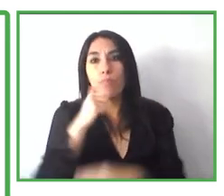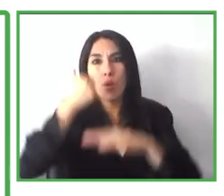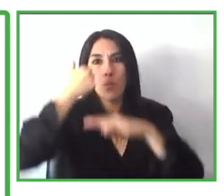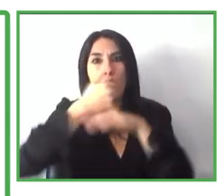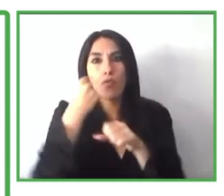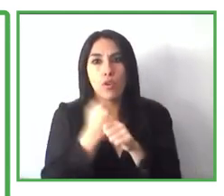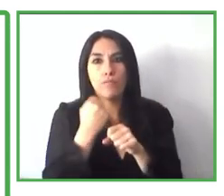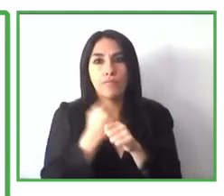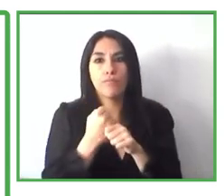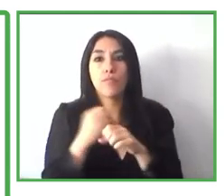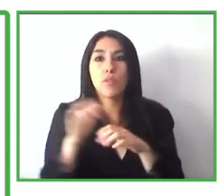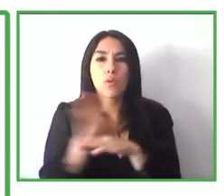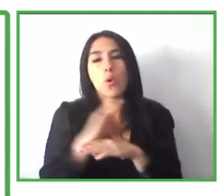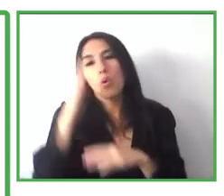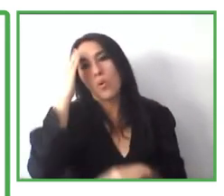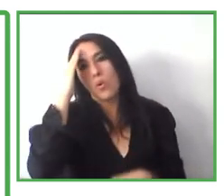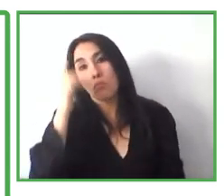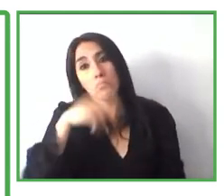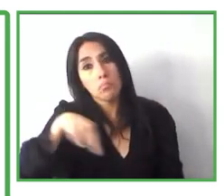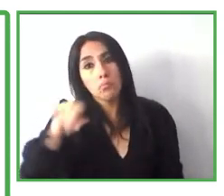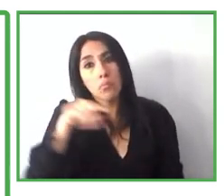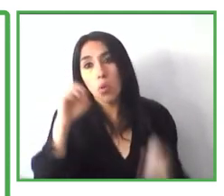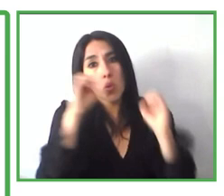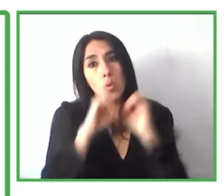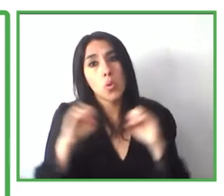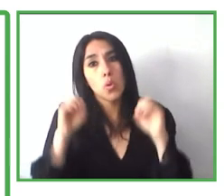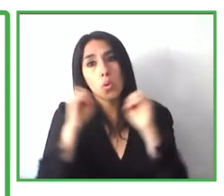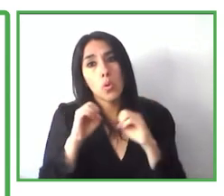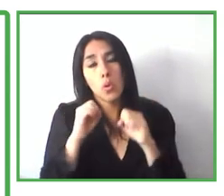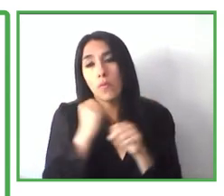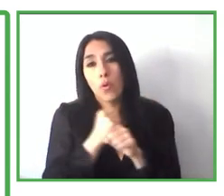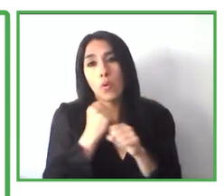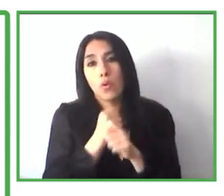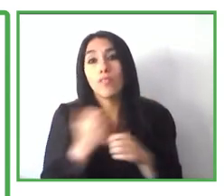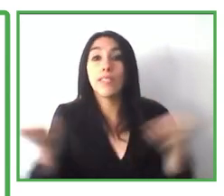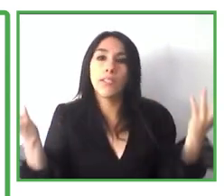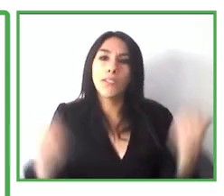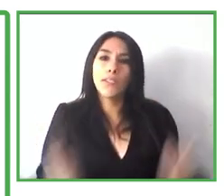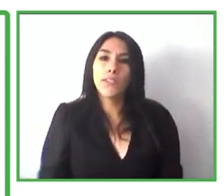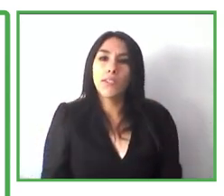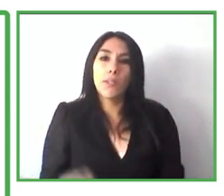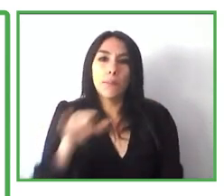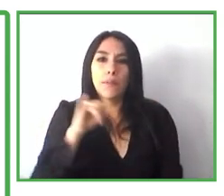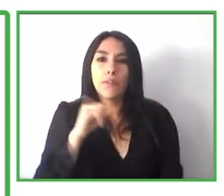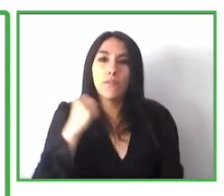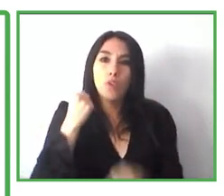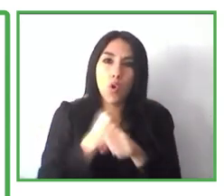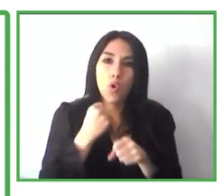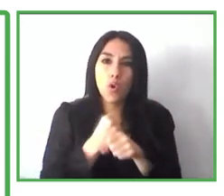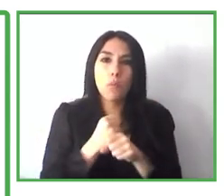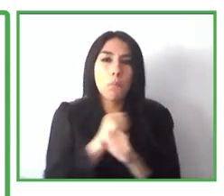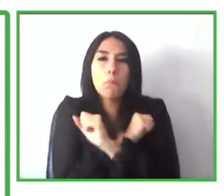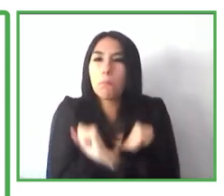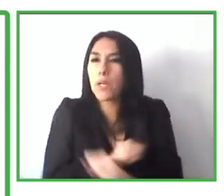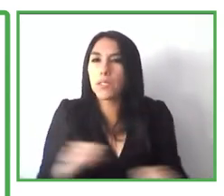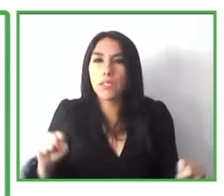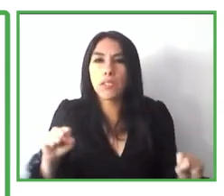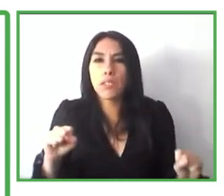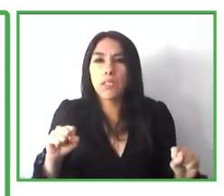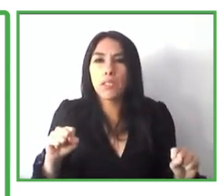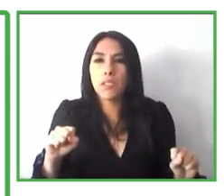And we know that without them, there is an employment. Also, the employment is not